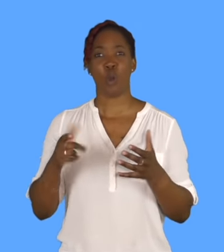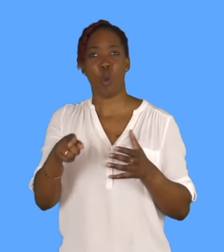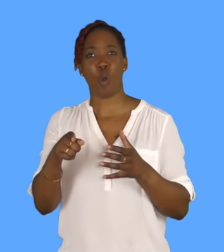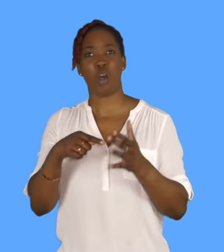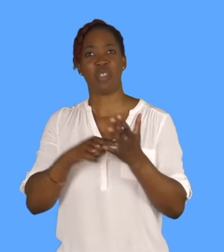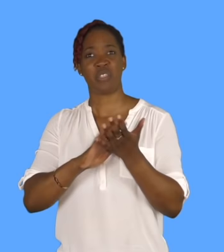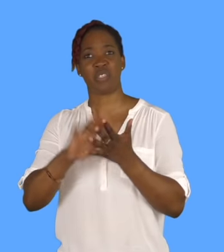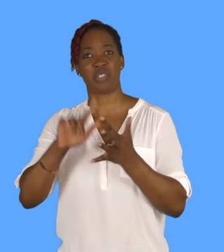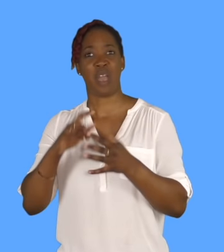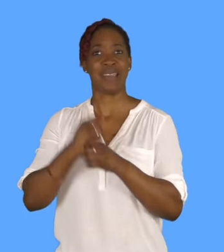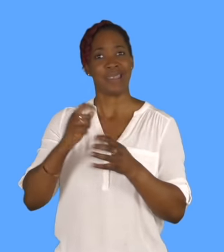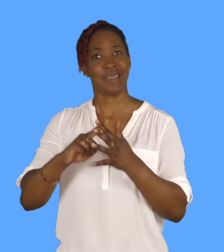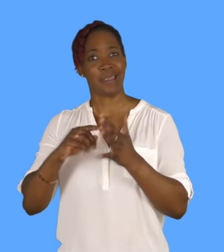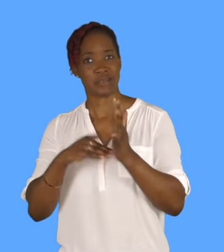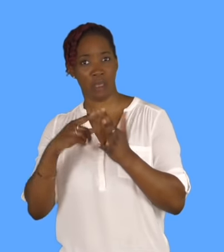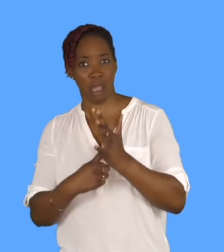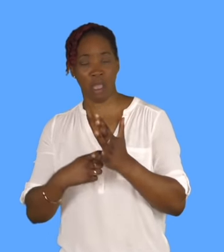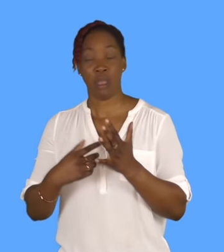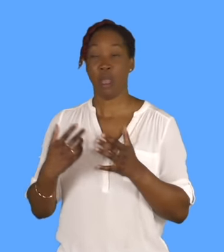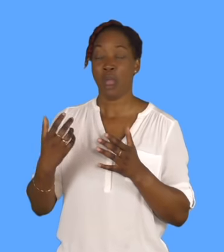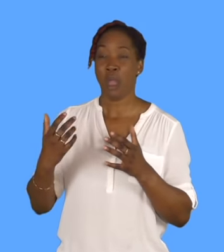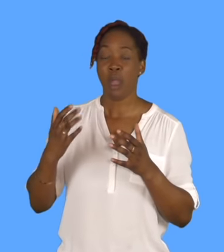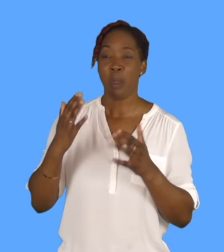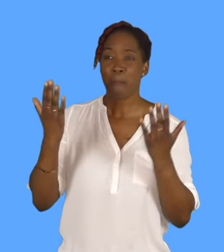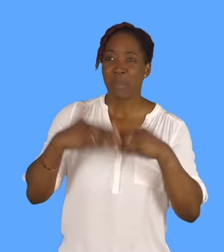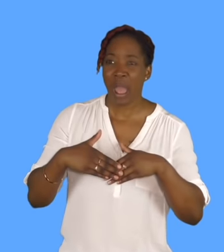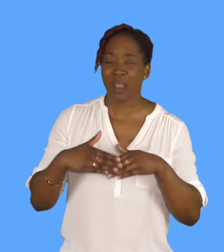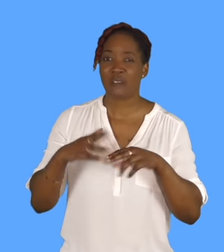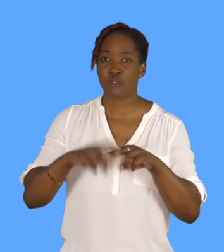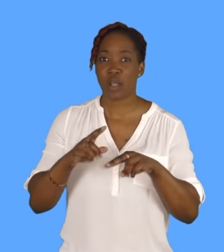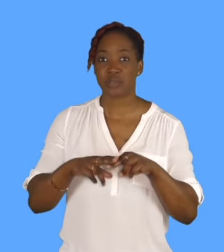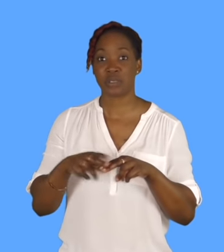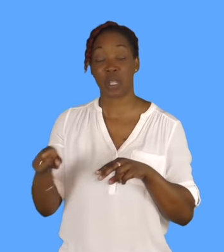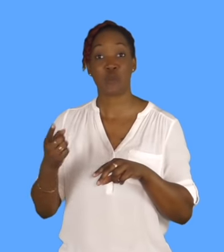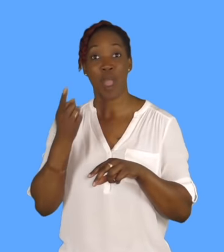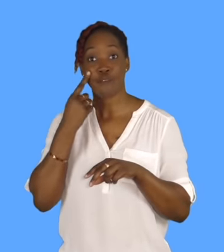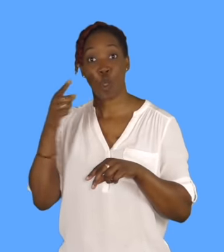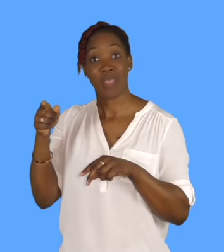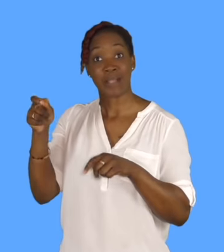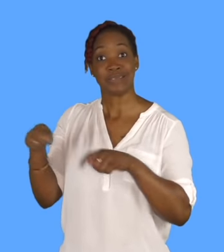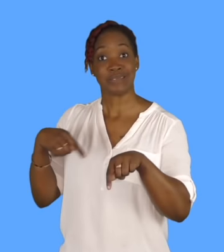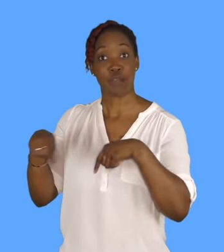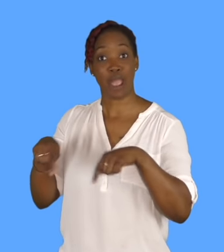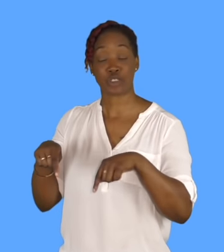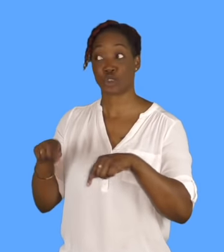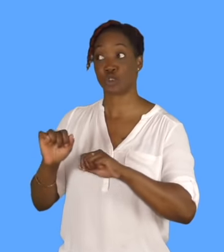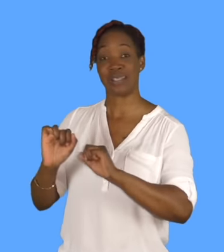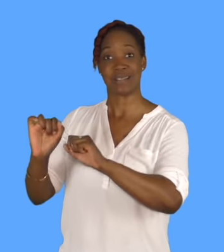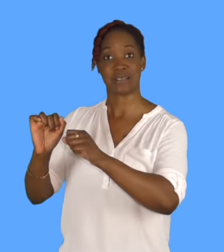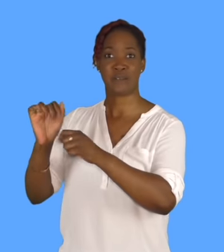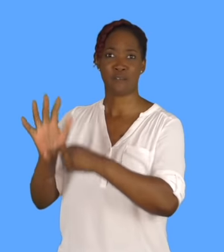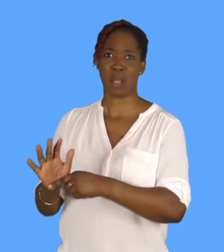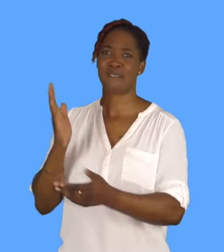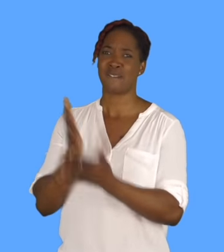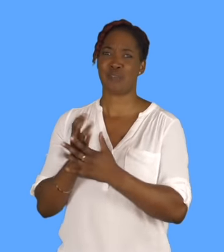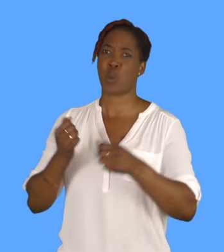If you just Google Anurag's previous films, they're very gritty, and they're in a similar zone, but